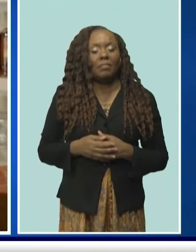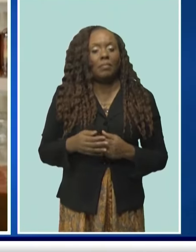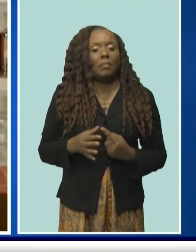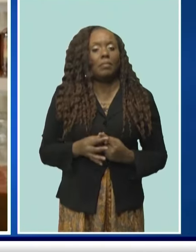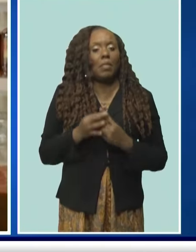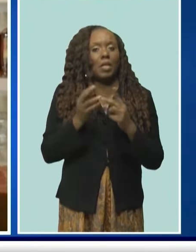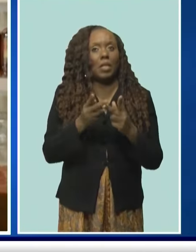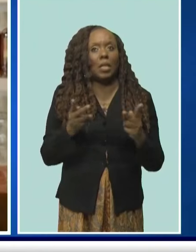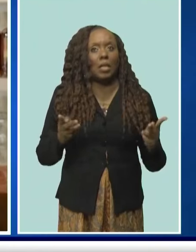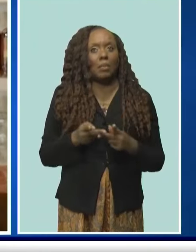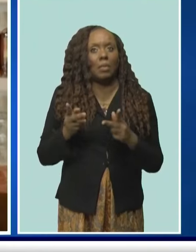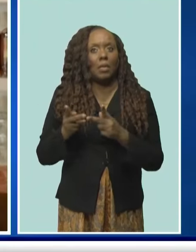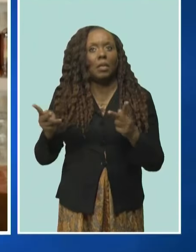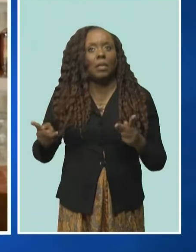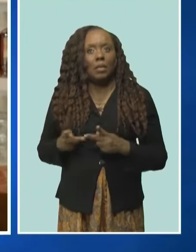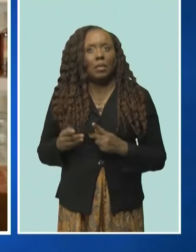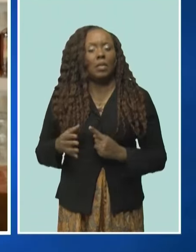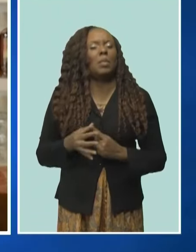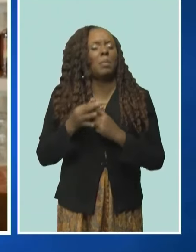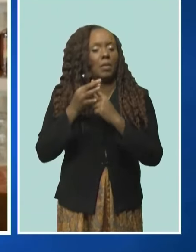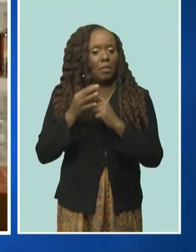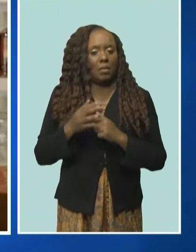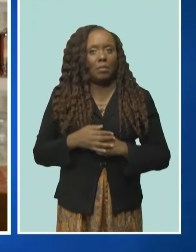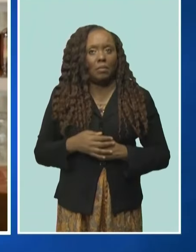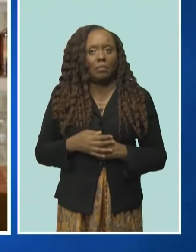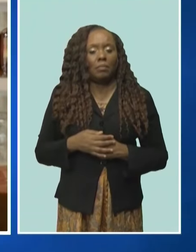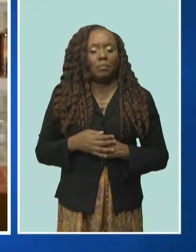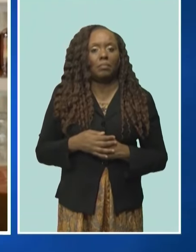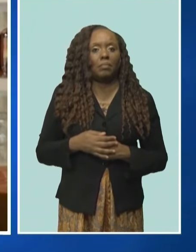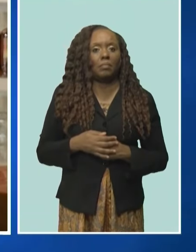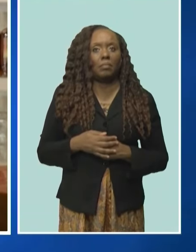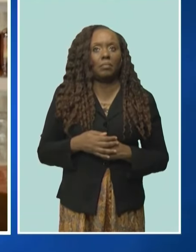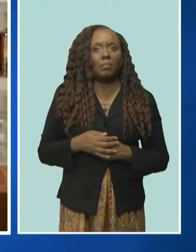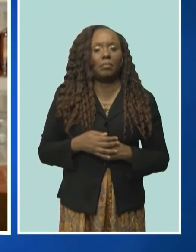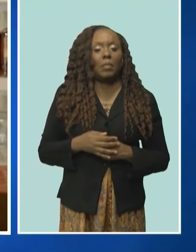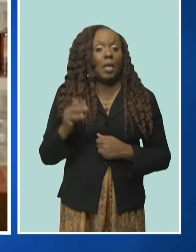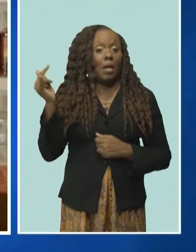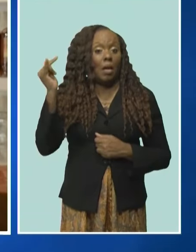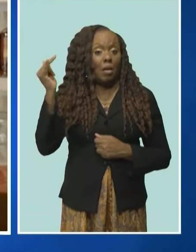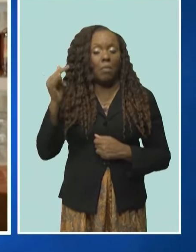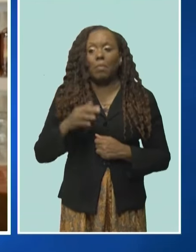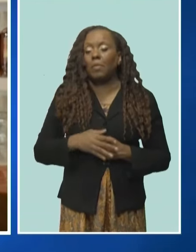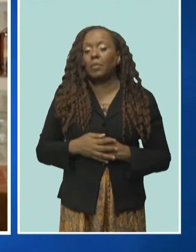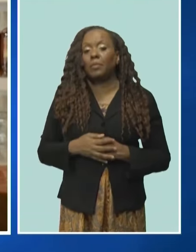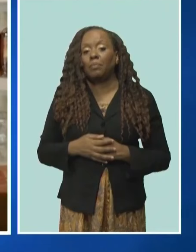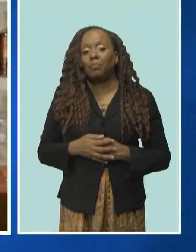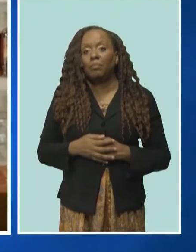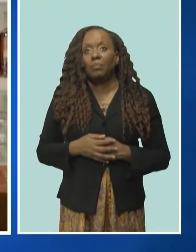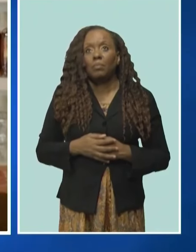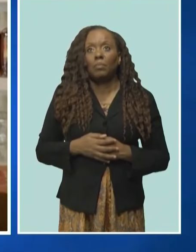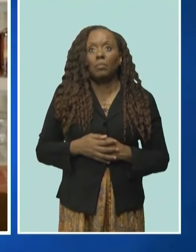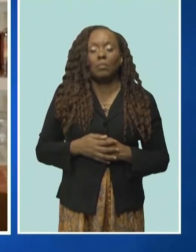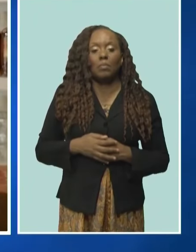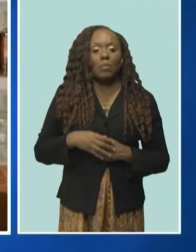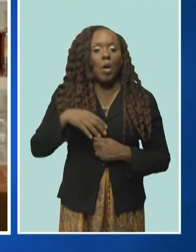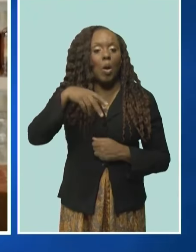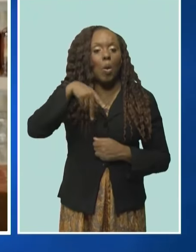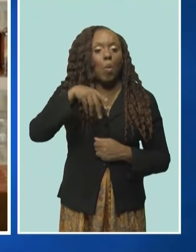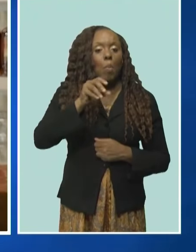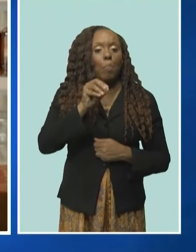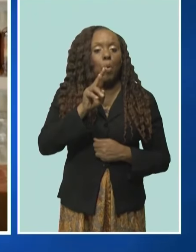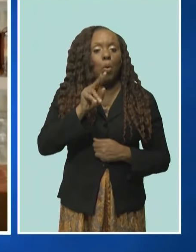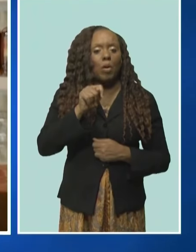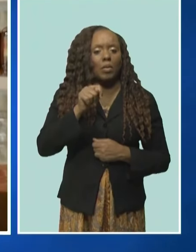special location. We didn't want to put it everywhere. So we're going to put it in the airport and the port terminal as well.